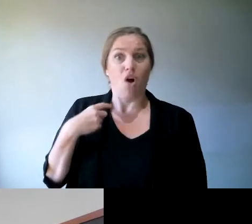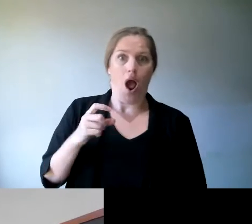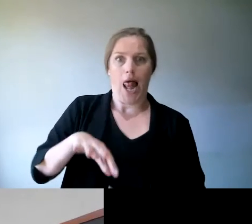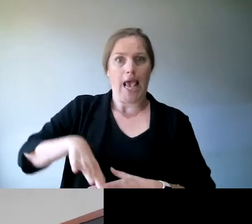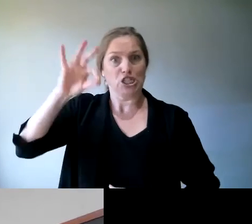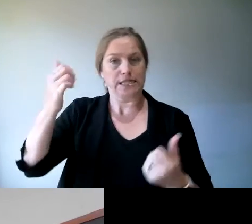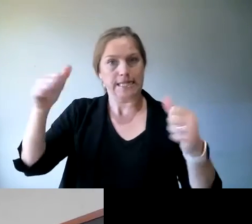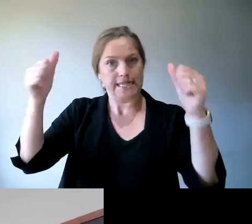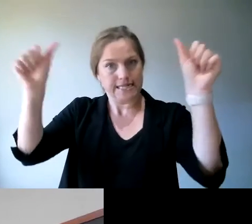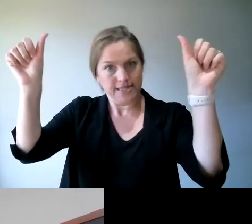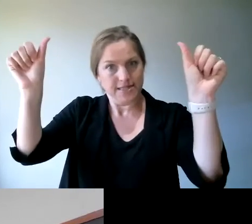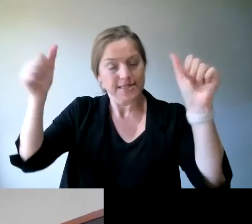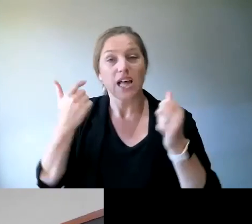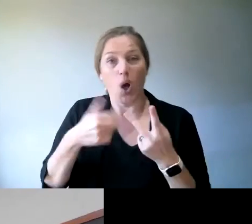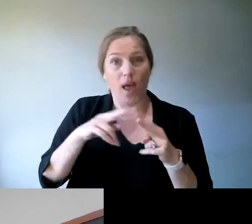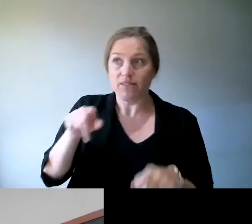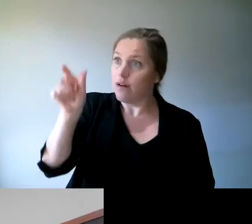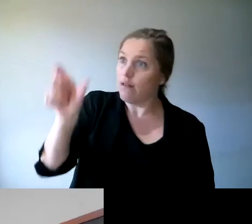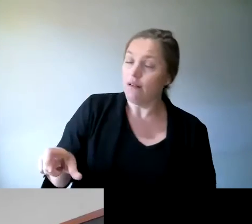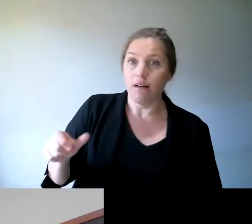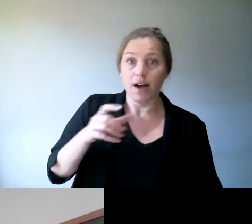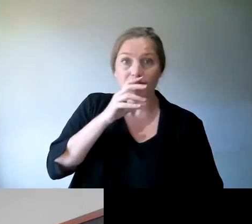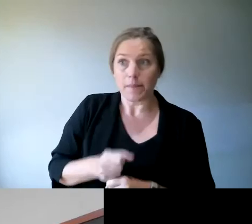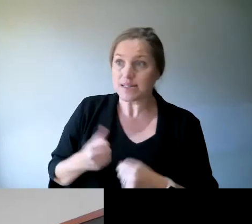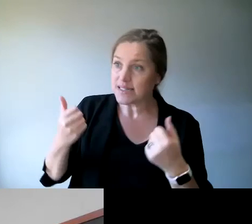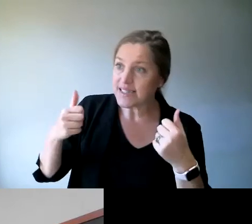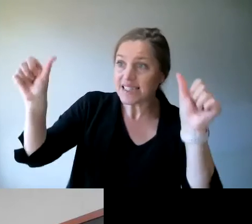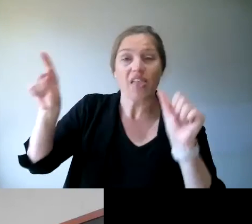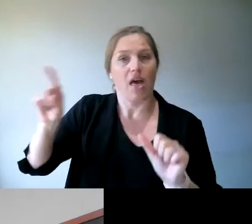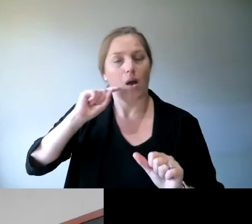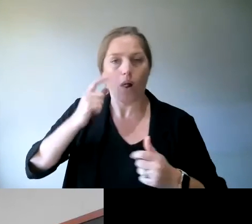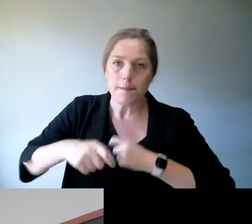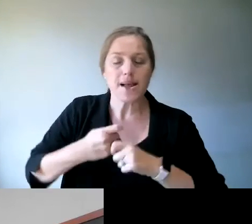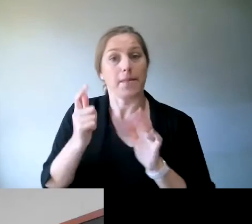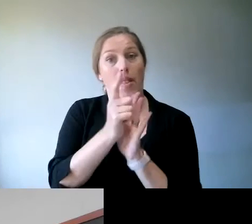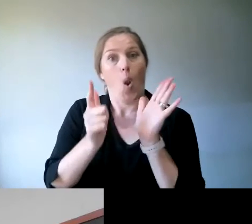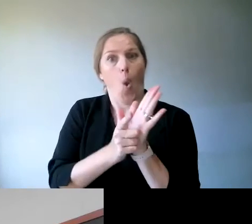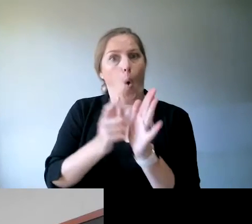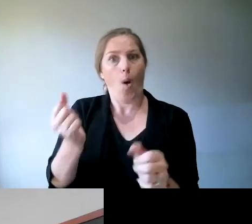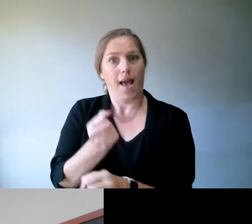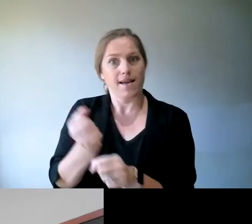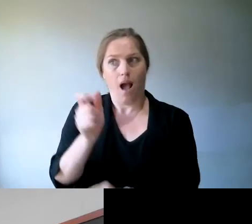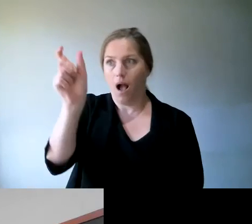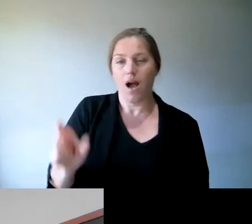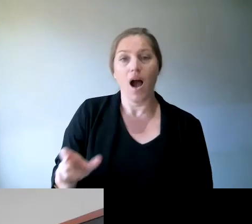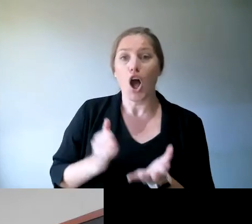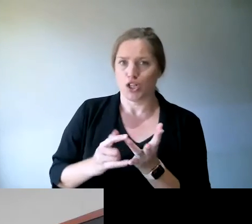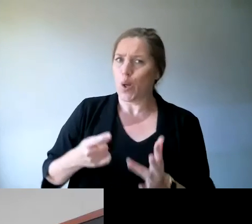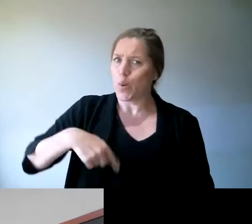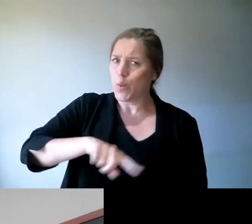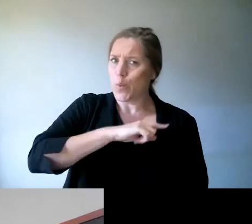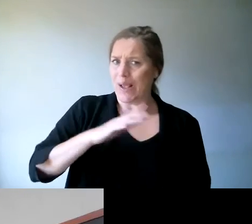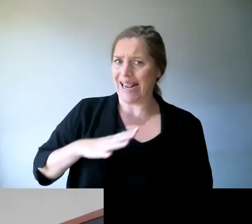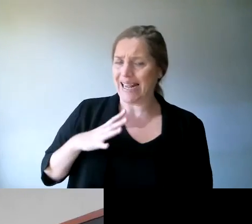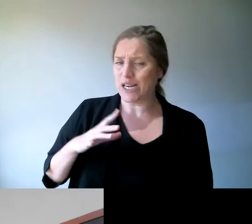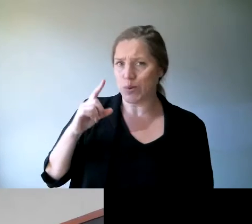our principal law and policymakers. So, the Alliance, and I'm sure everybody on